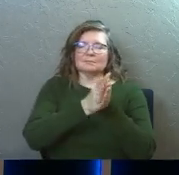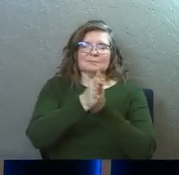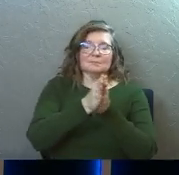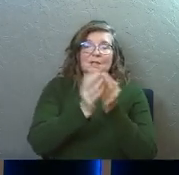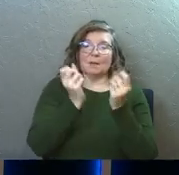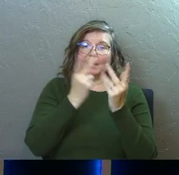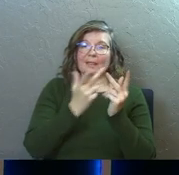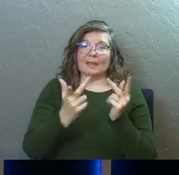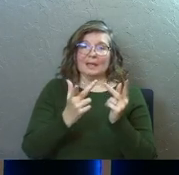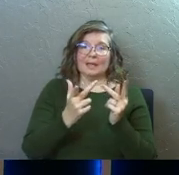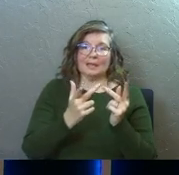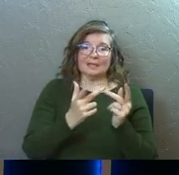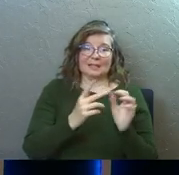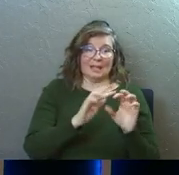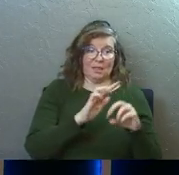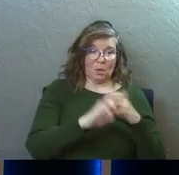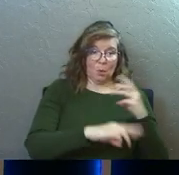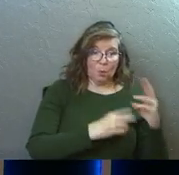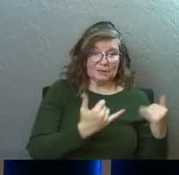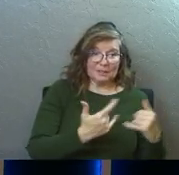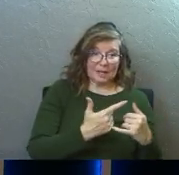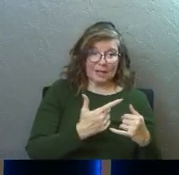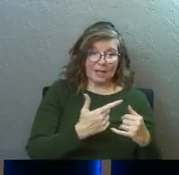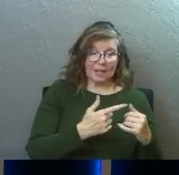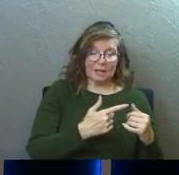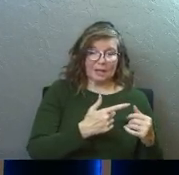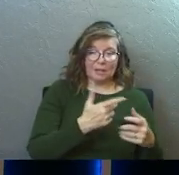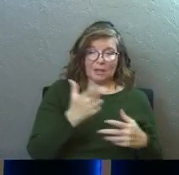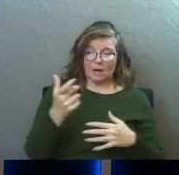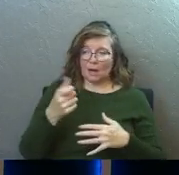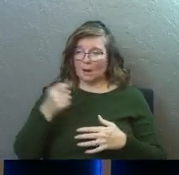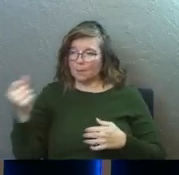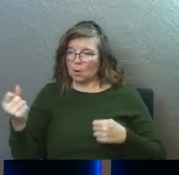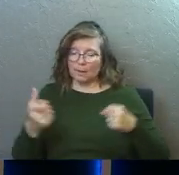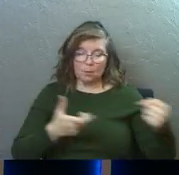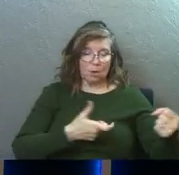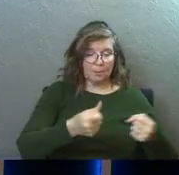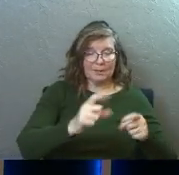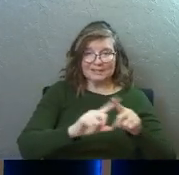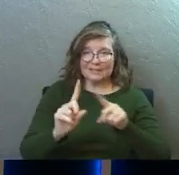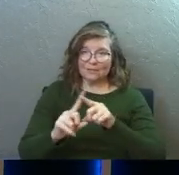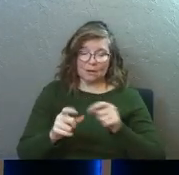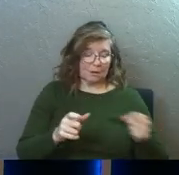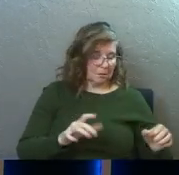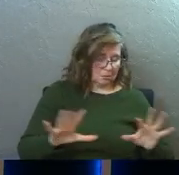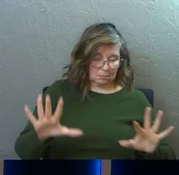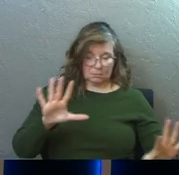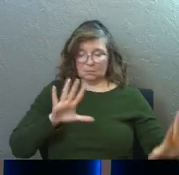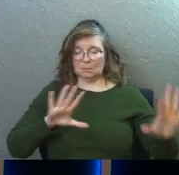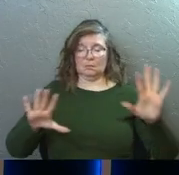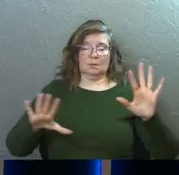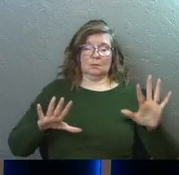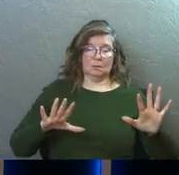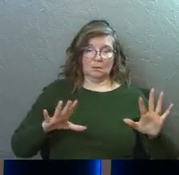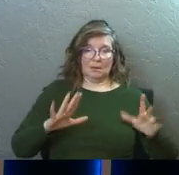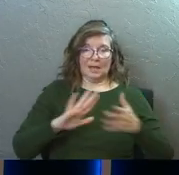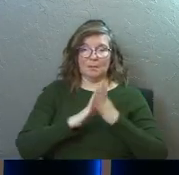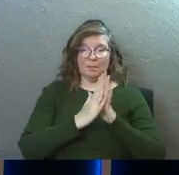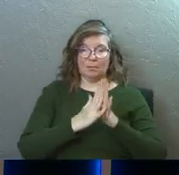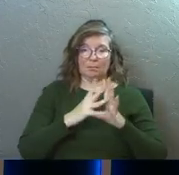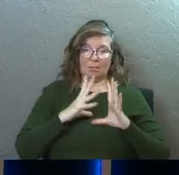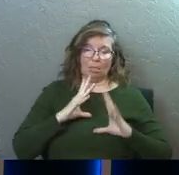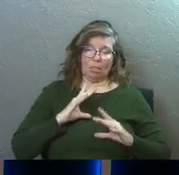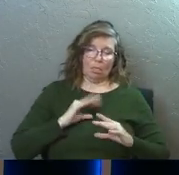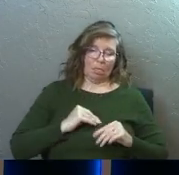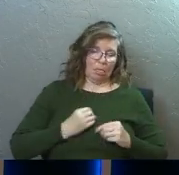and in the world around us that are pulling us in different directions. And if we're being honest, are killing us. They're bringing death to us because we have to go,